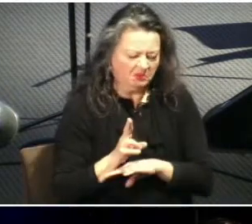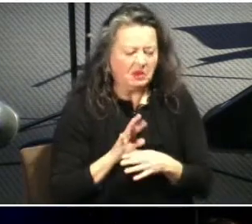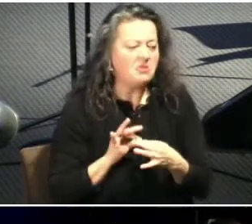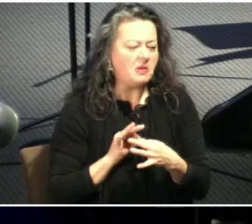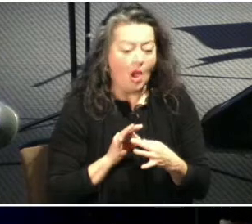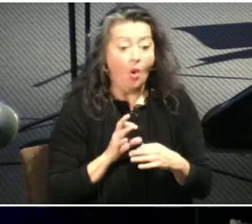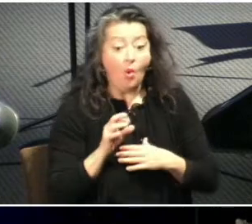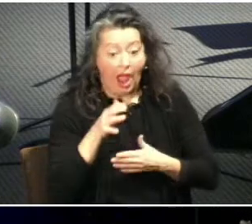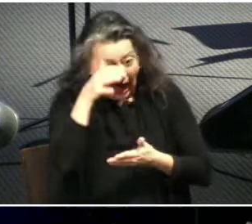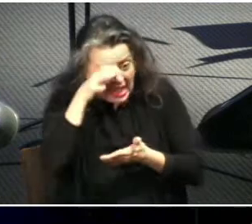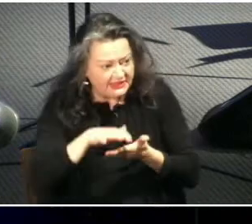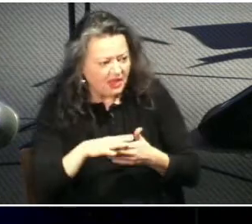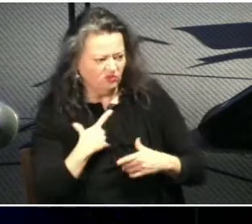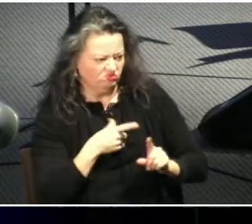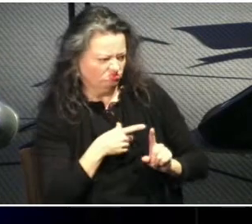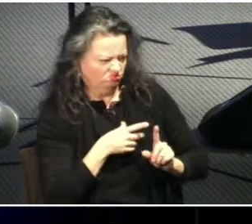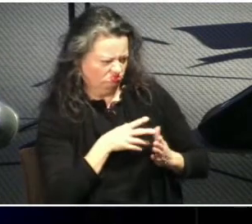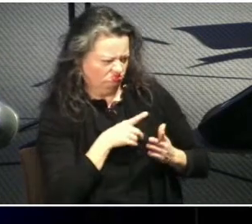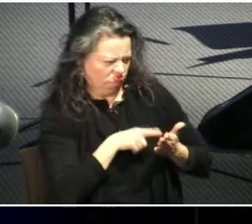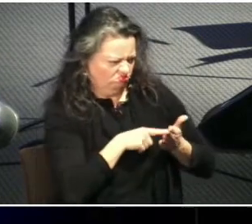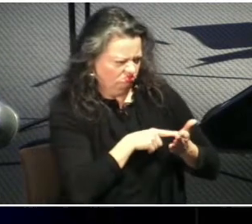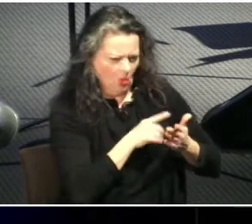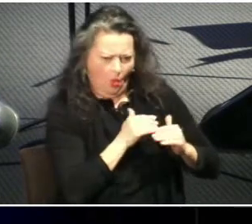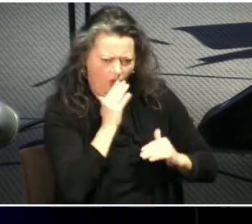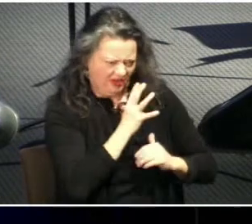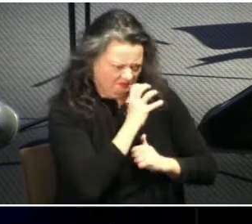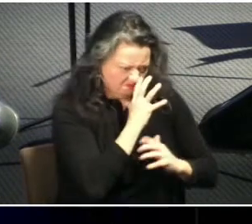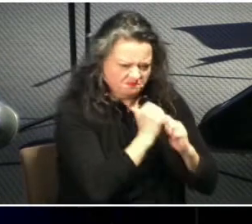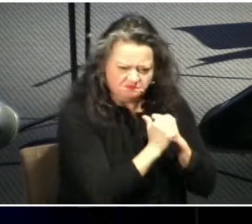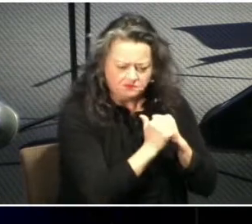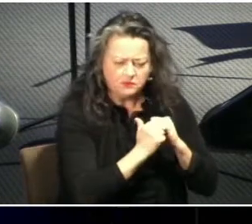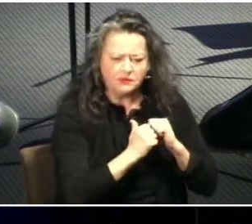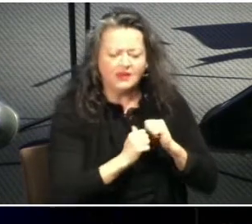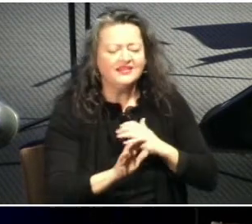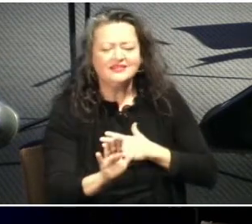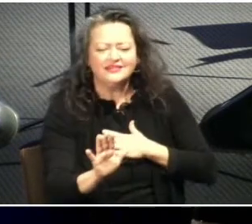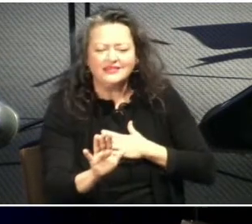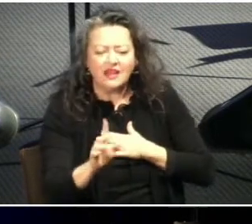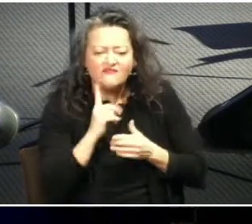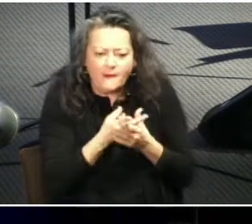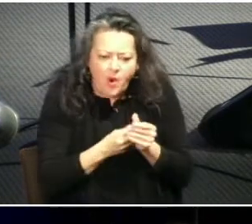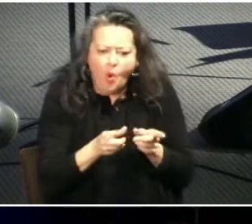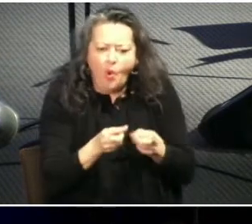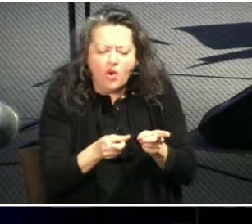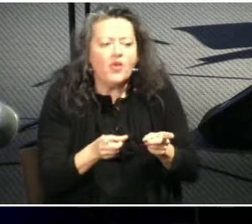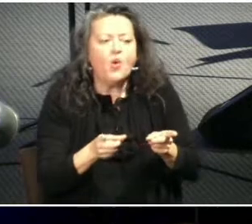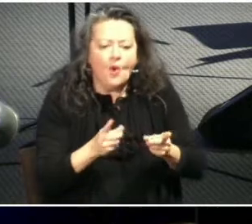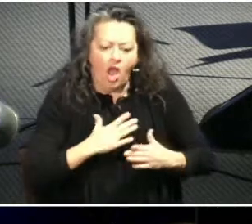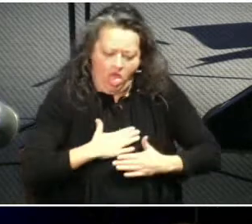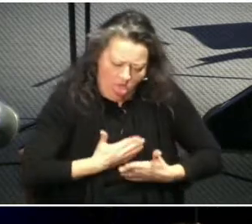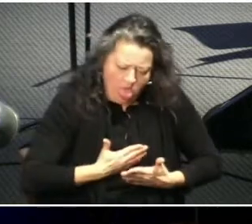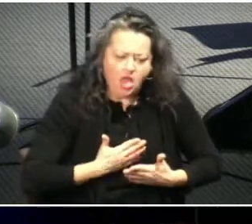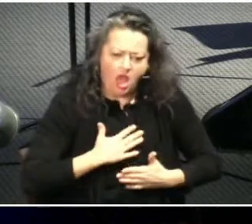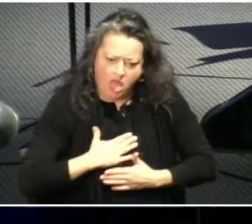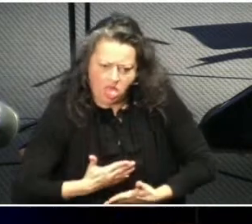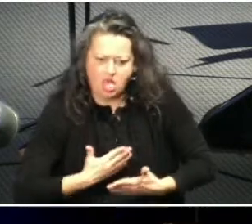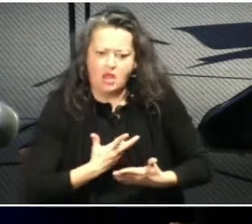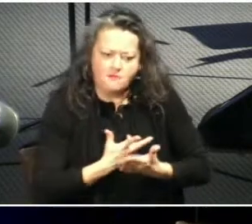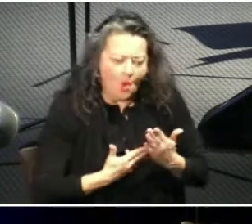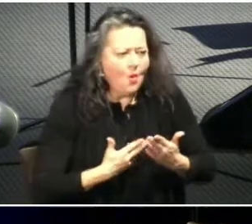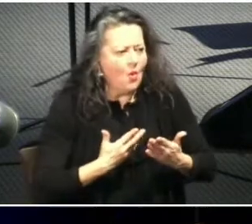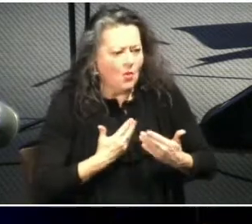speak against that it's about self-sacrifice about serving each other the same sorts of things